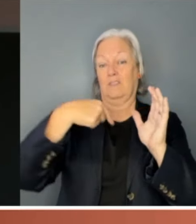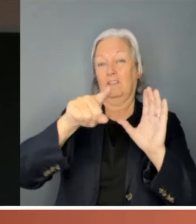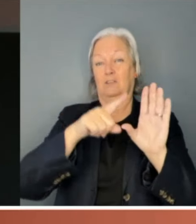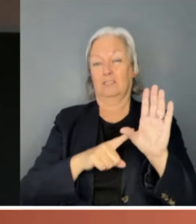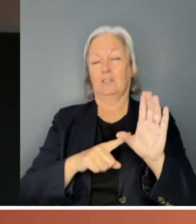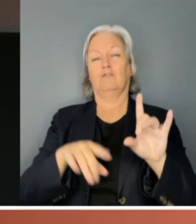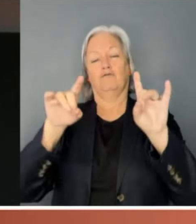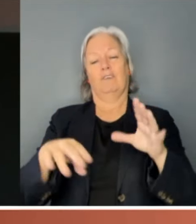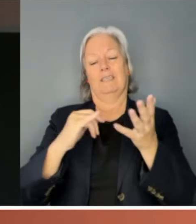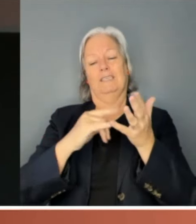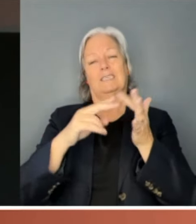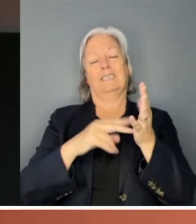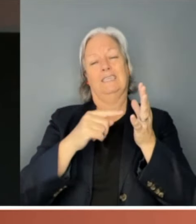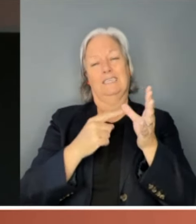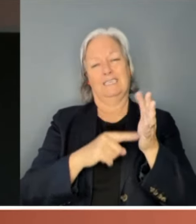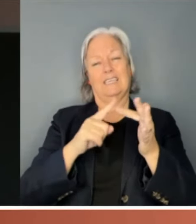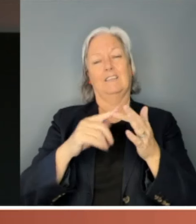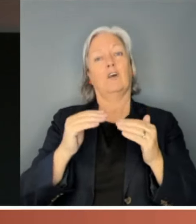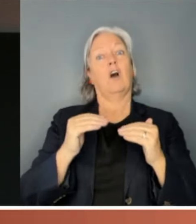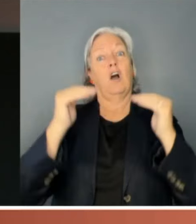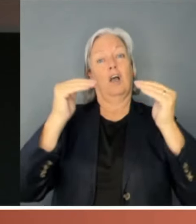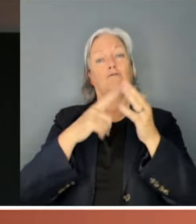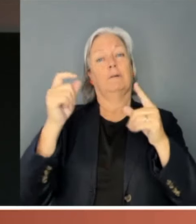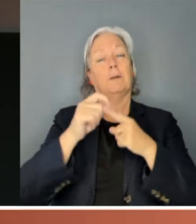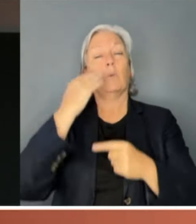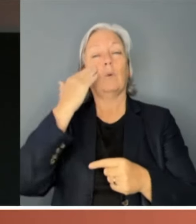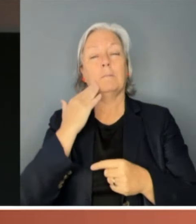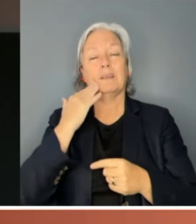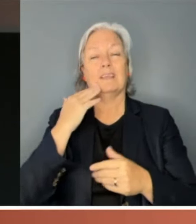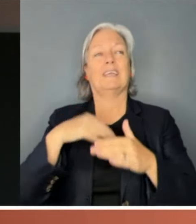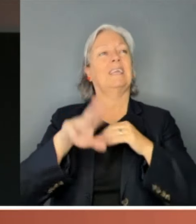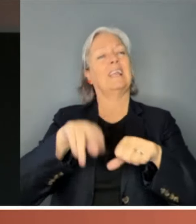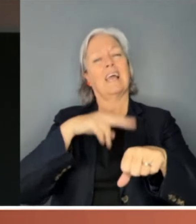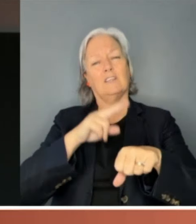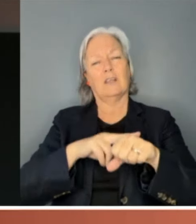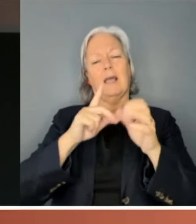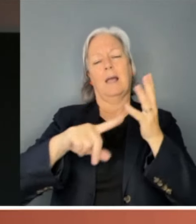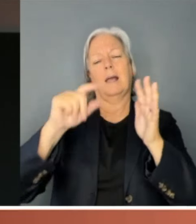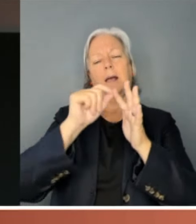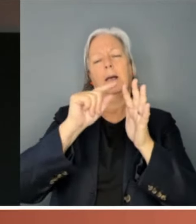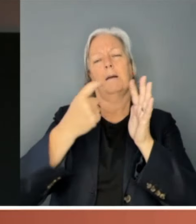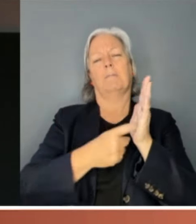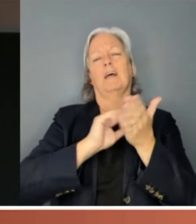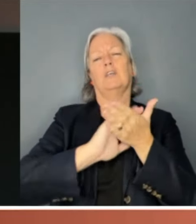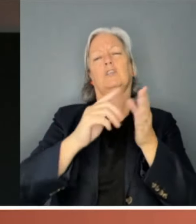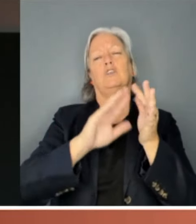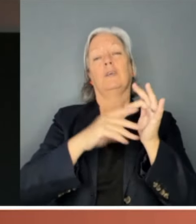has the highest representation of women in a national upper chamber in the world.